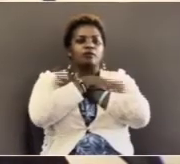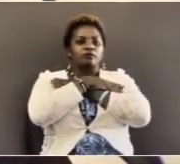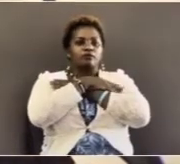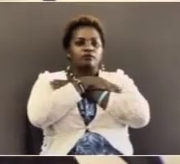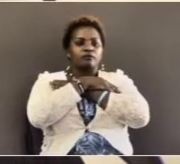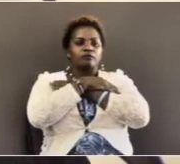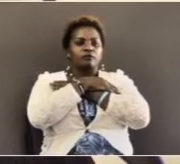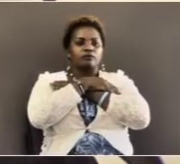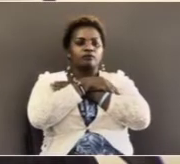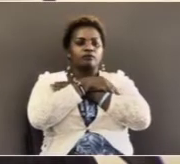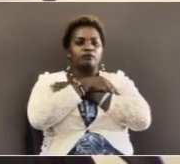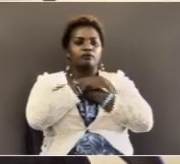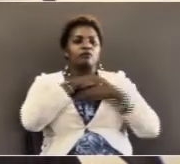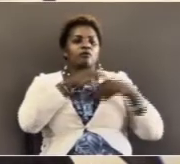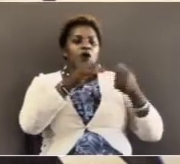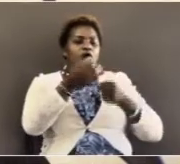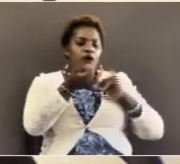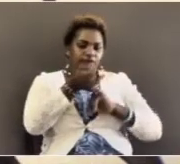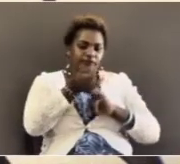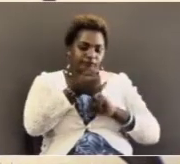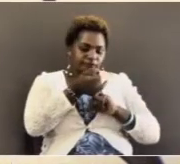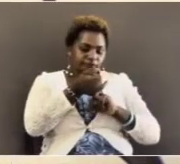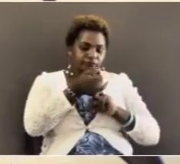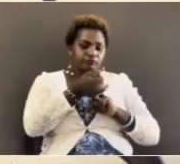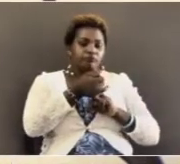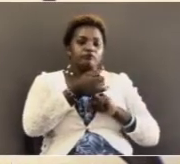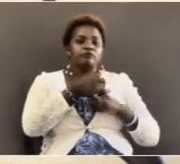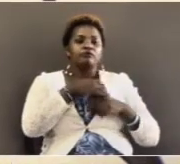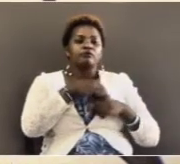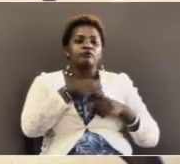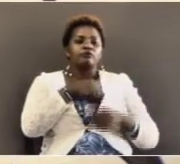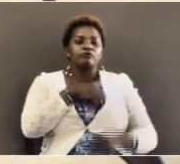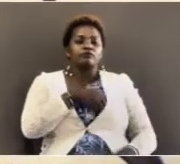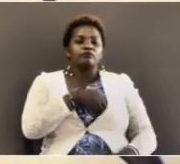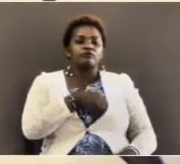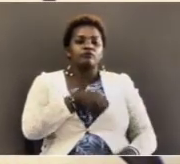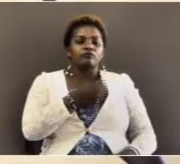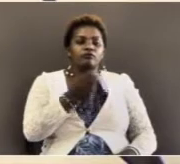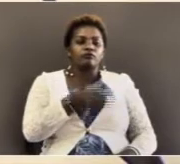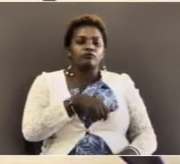and my companion, my wife.